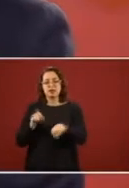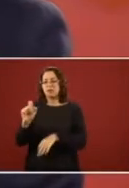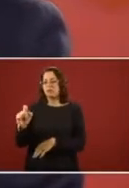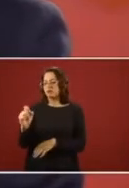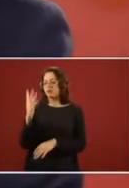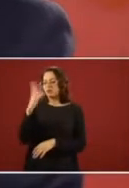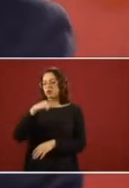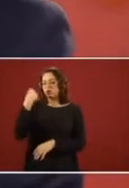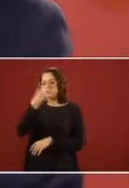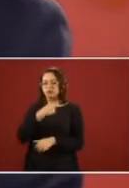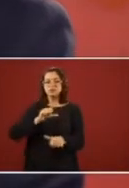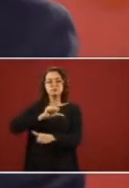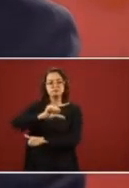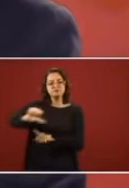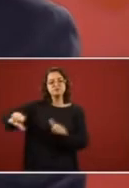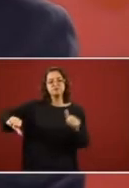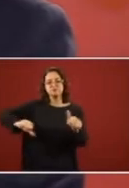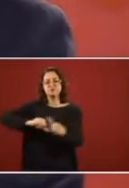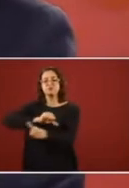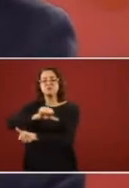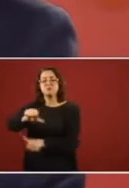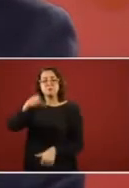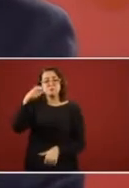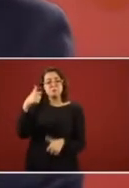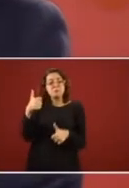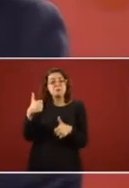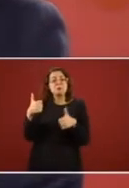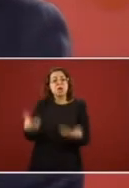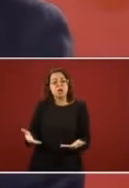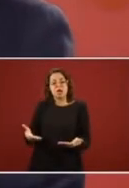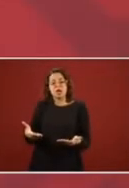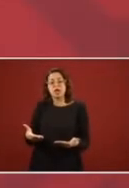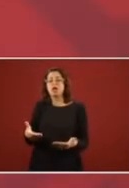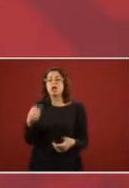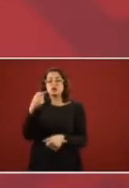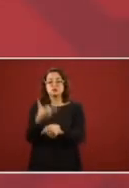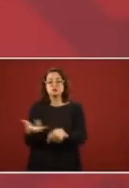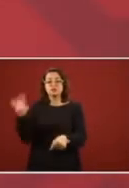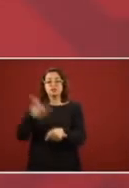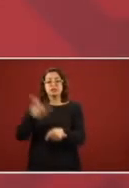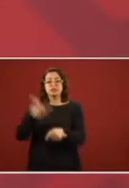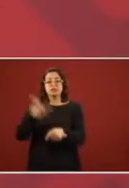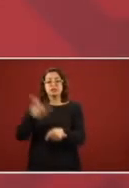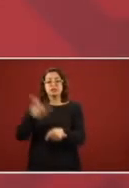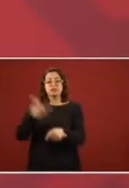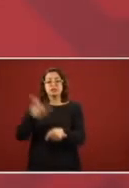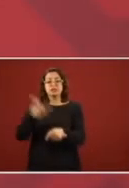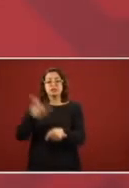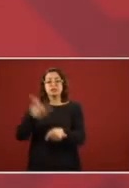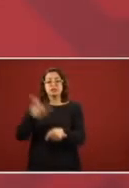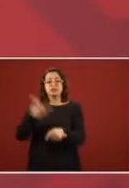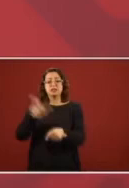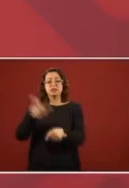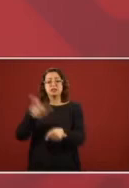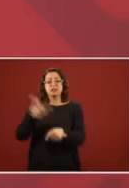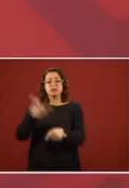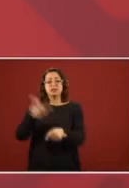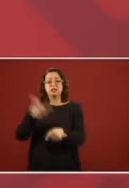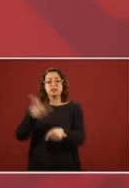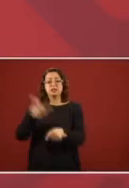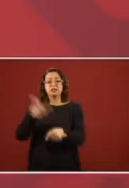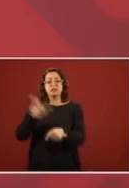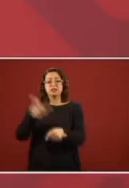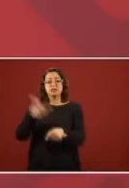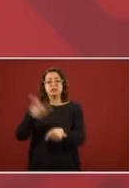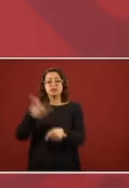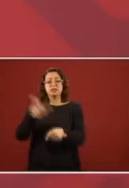para que tengamos atención 24 horas. So he says they're going to have like a relay